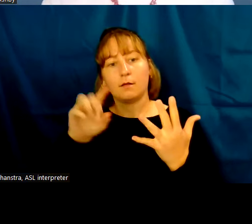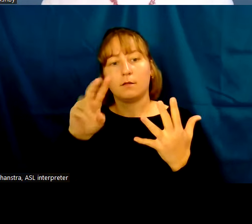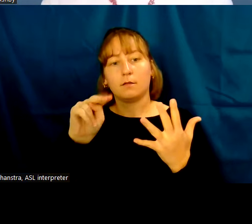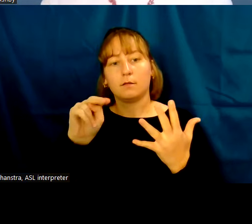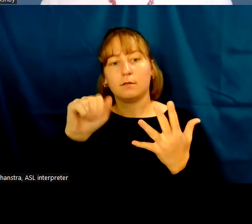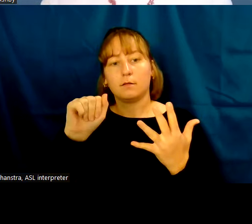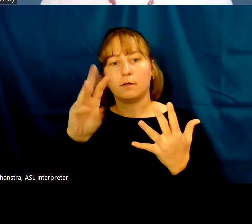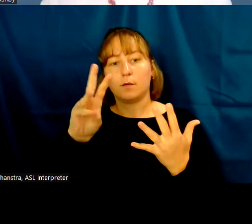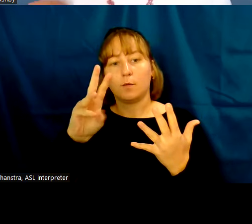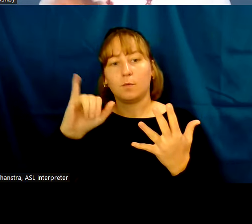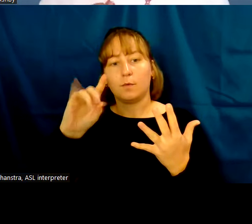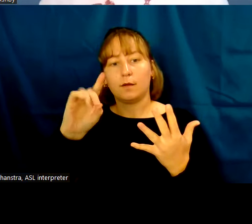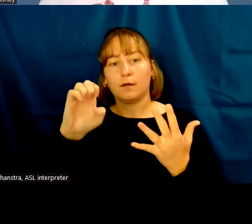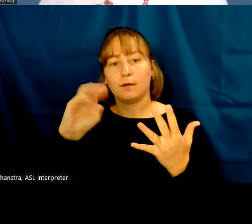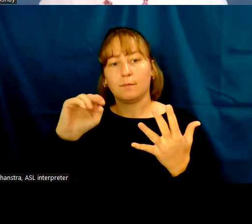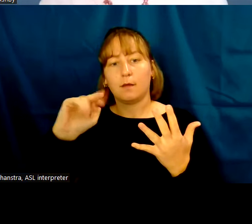Torre.